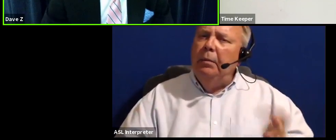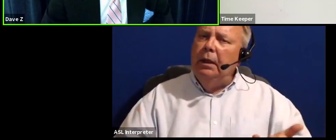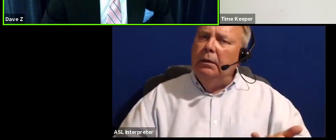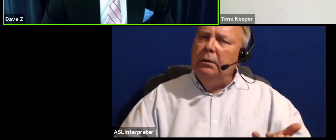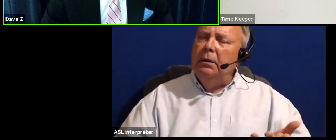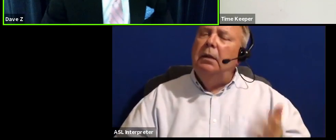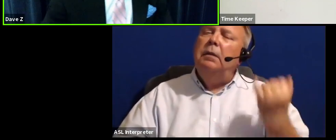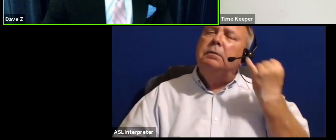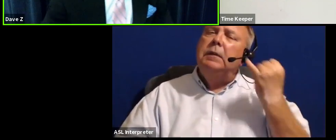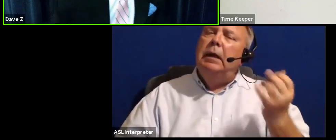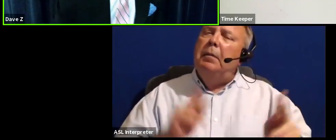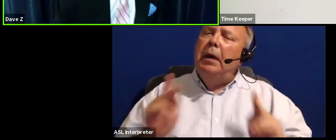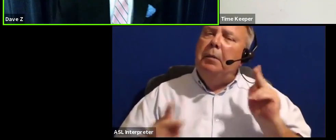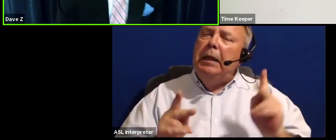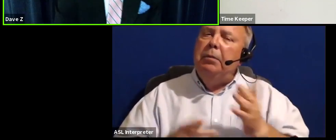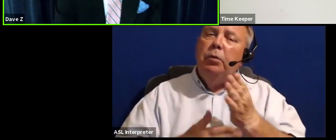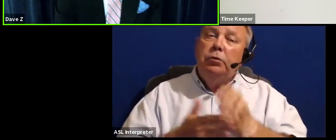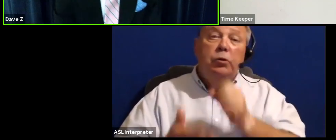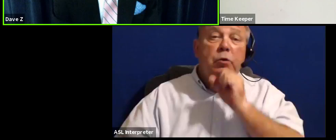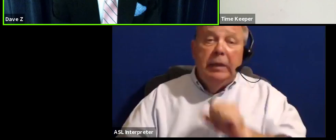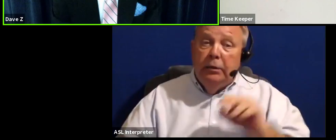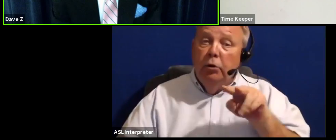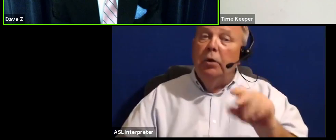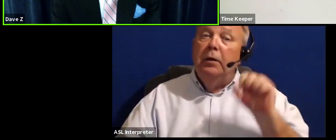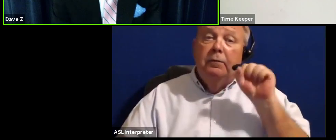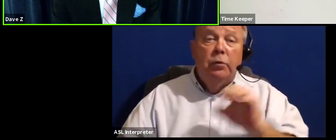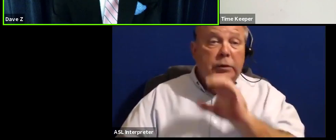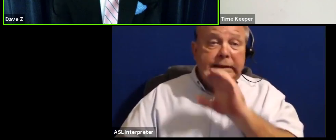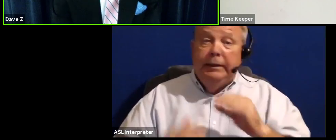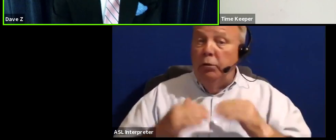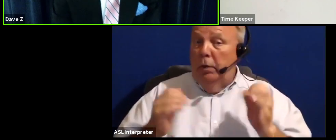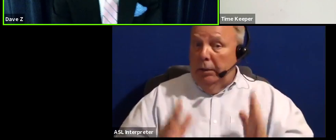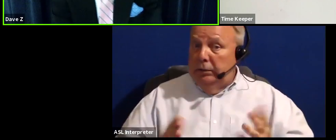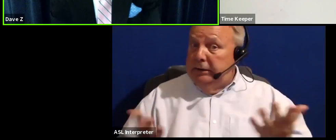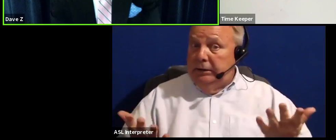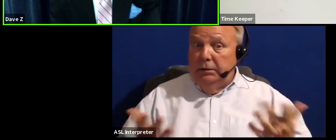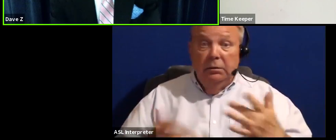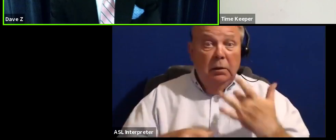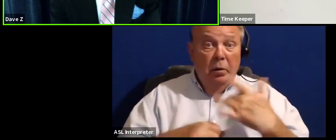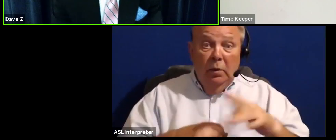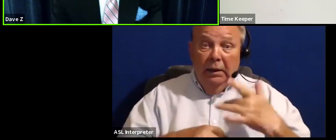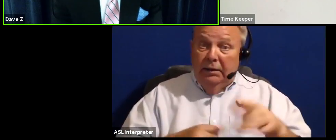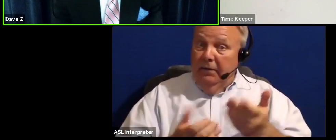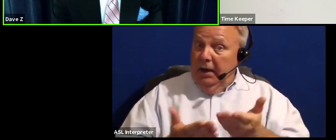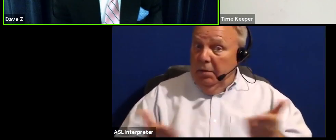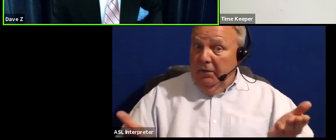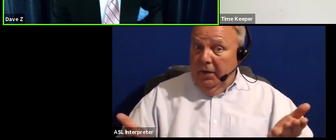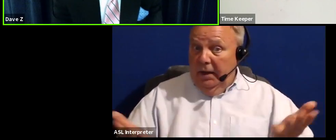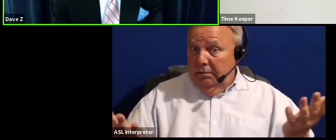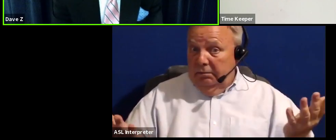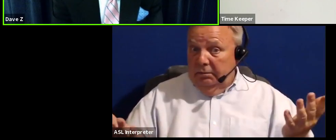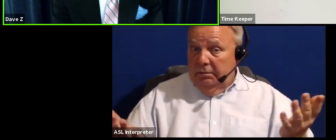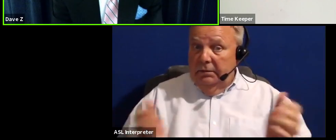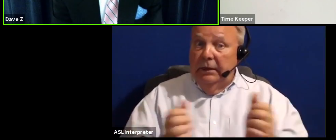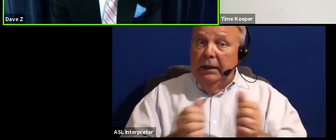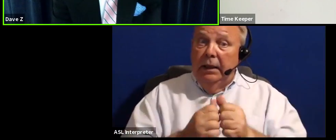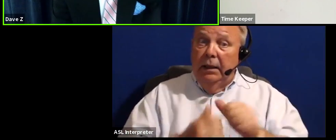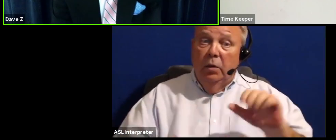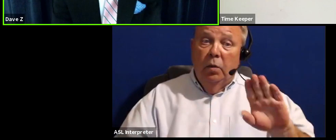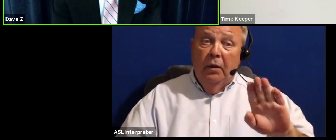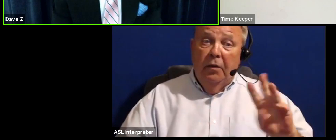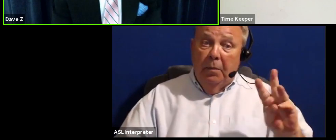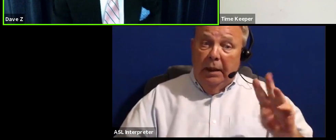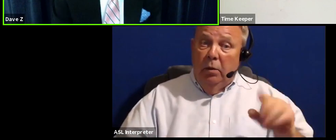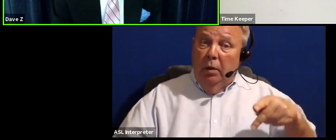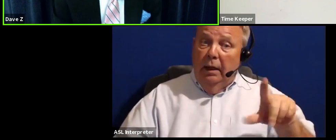And how about people of a certain age looking for senior housing? What's available for them? With the Beltway Plaza site, for